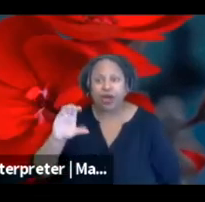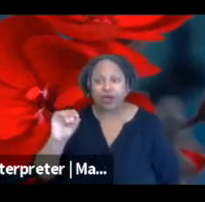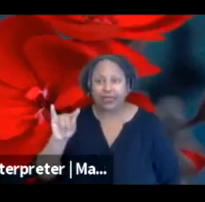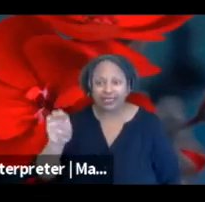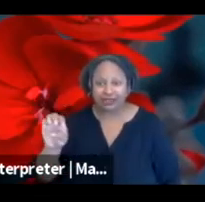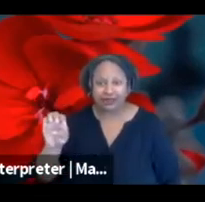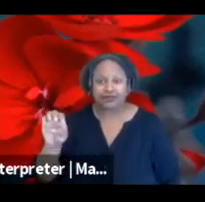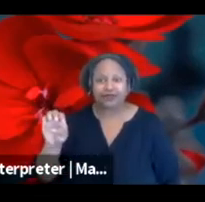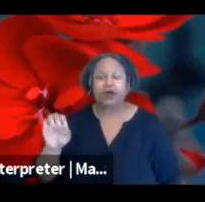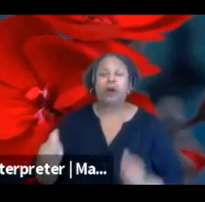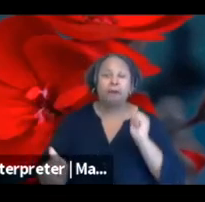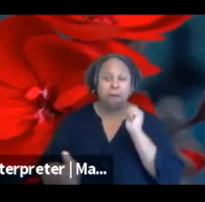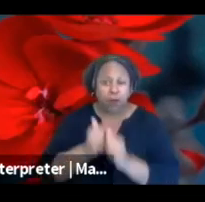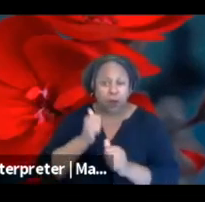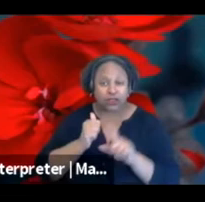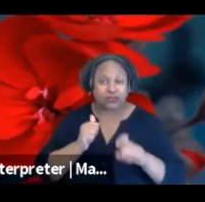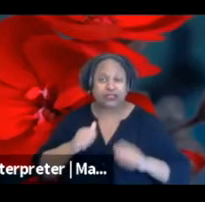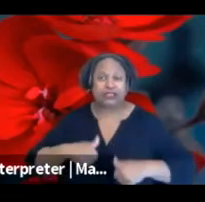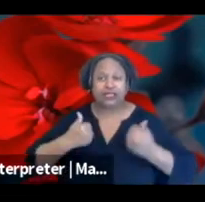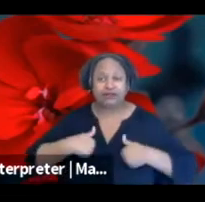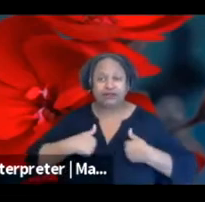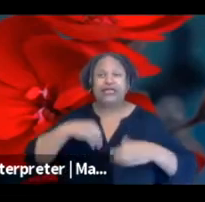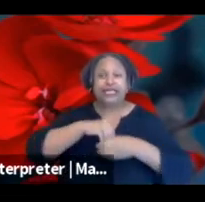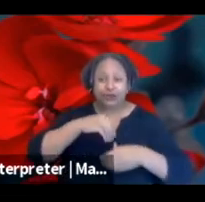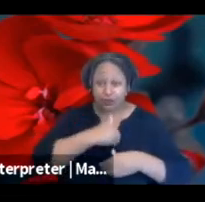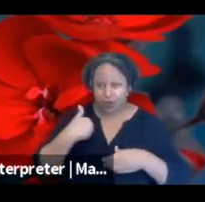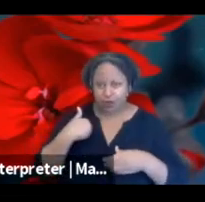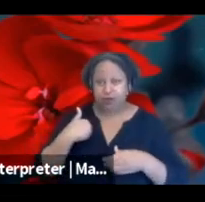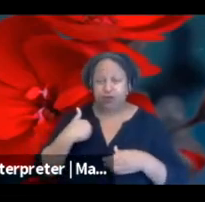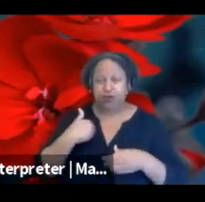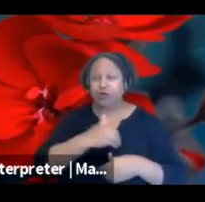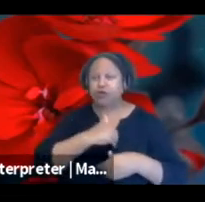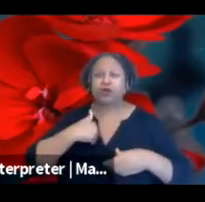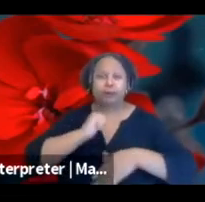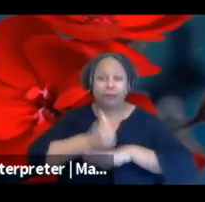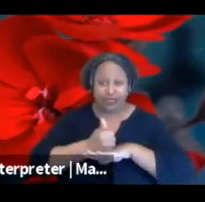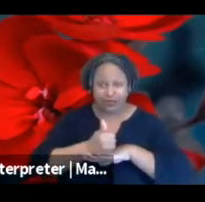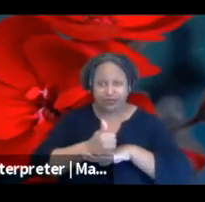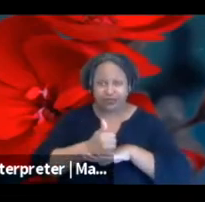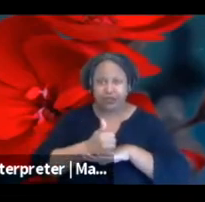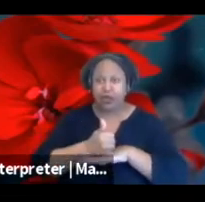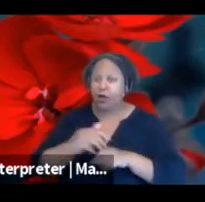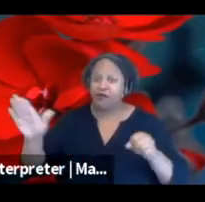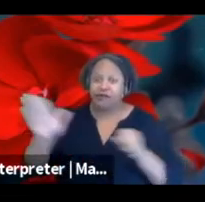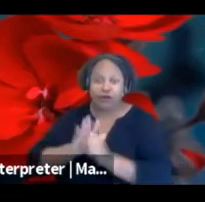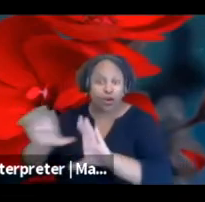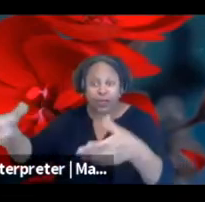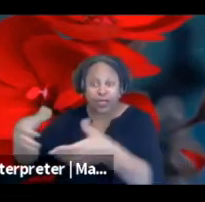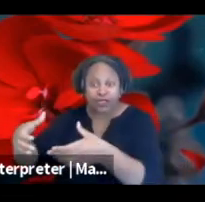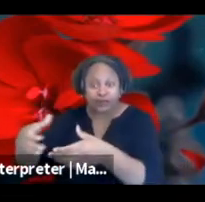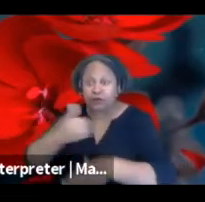would need to be Toronto-based. The whole collective doesn't have to be. But